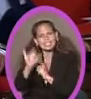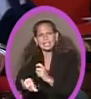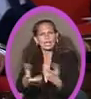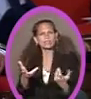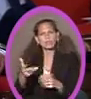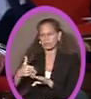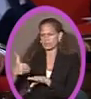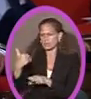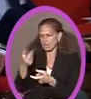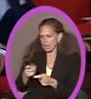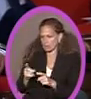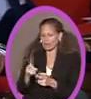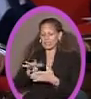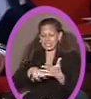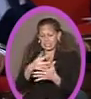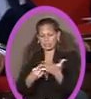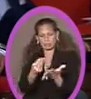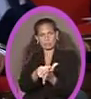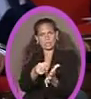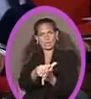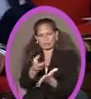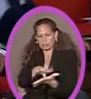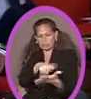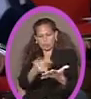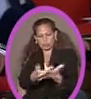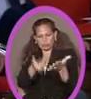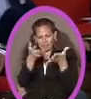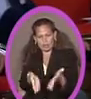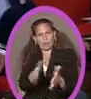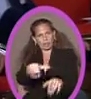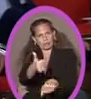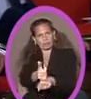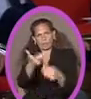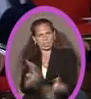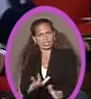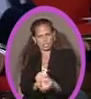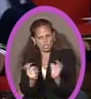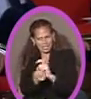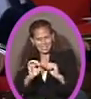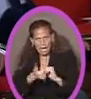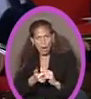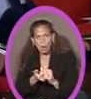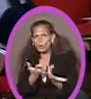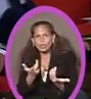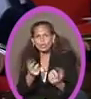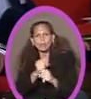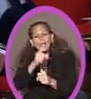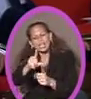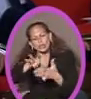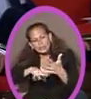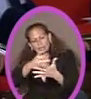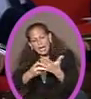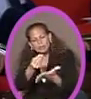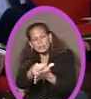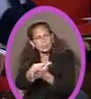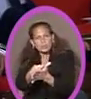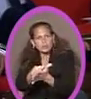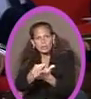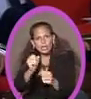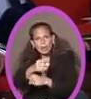salary schedule that's already in place. You're impoverishing your teachers with the kind of salary schedules that you're promoting.